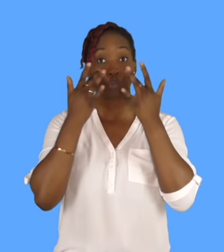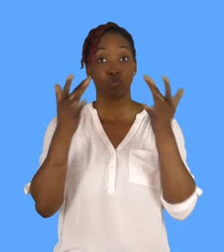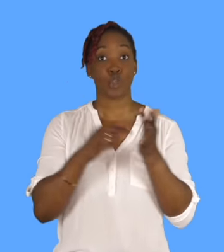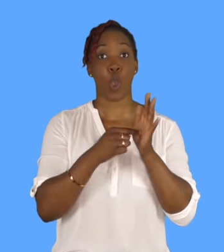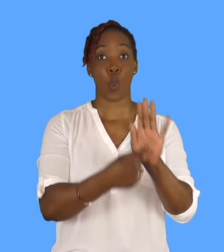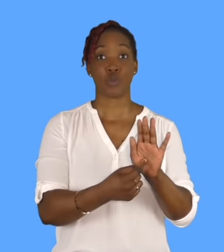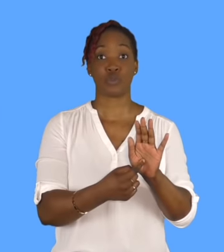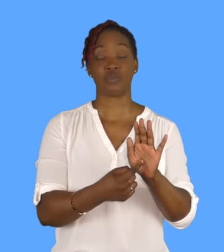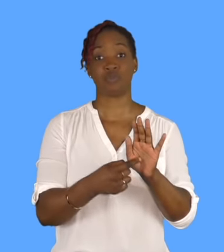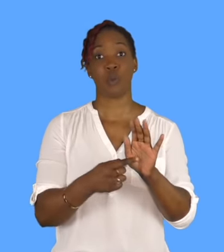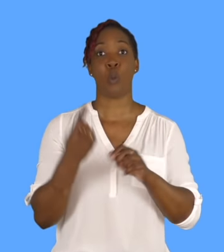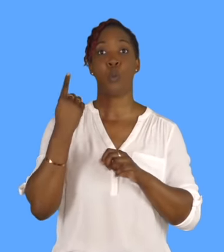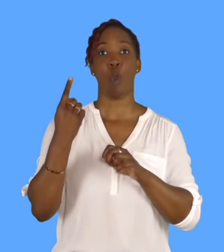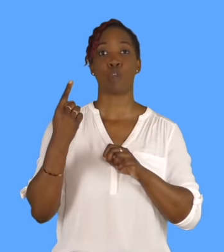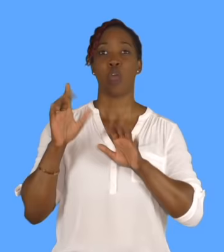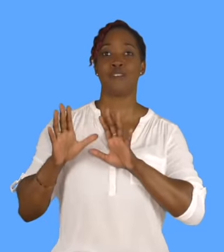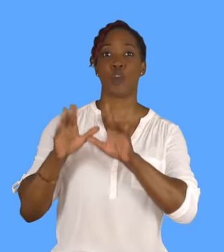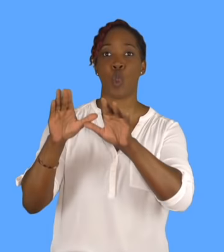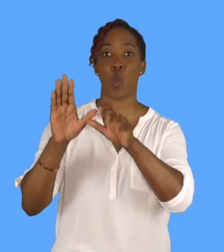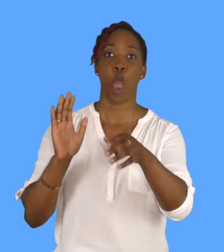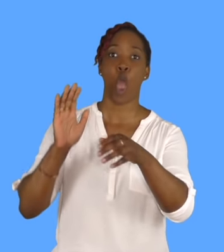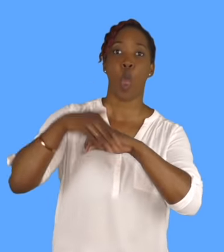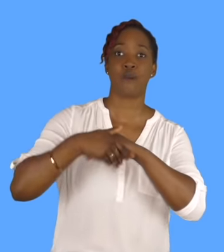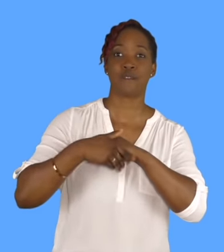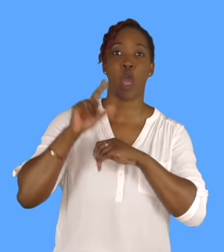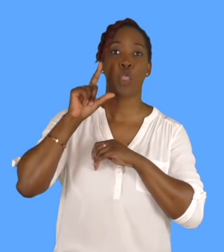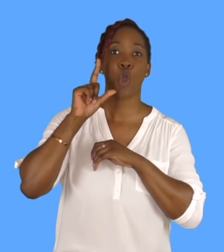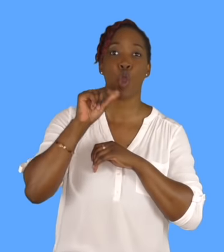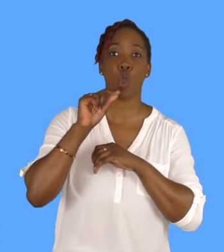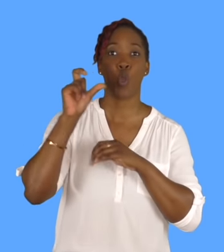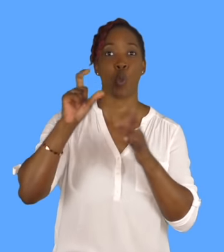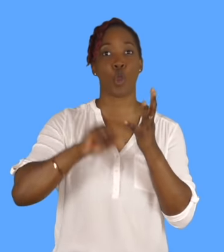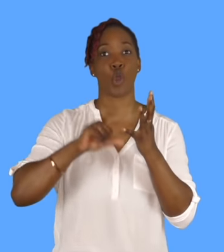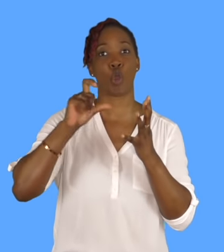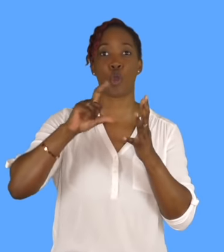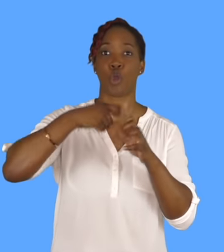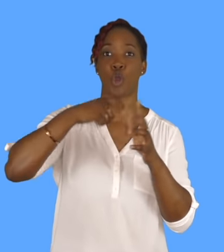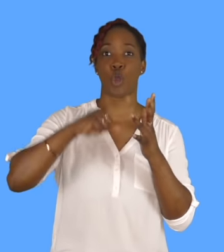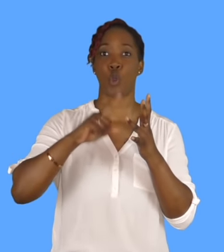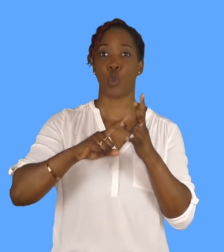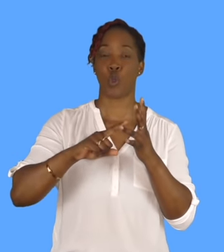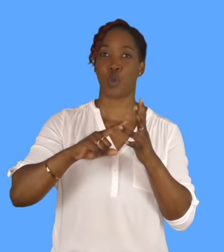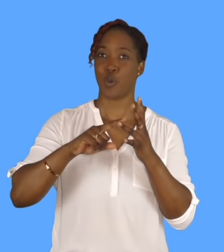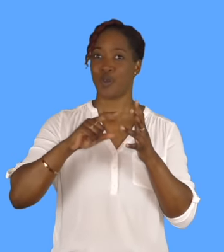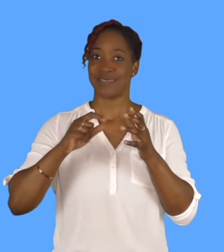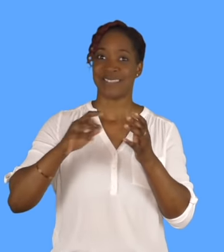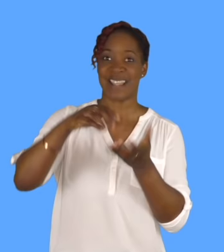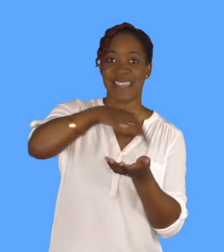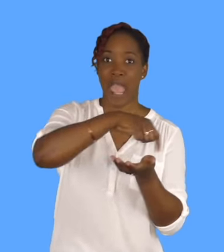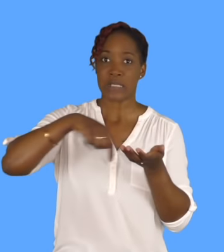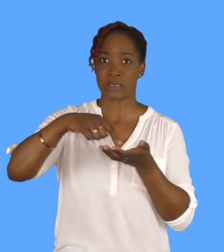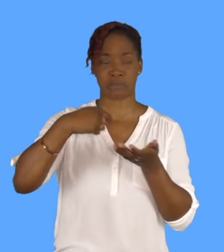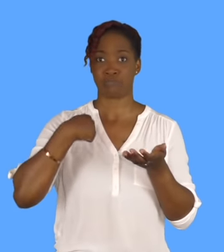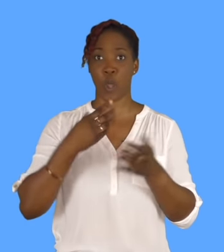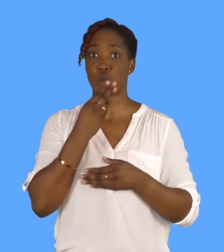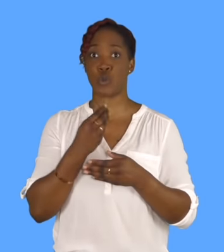that's probably one of the, I mean, I was so used to watching just Hindi cinema and Bollywood until that time. And then I was quite